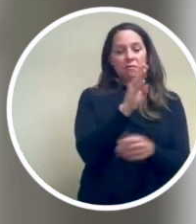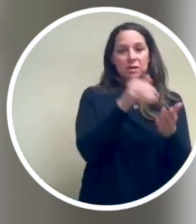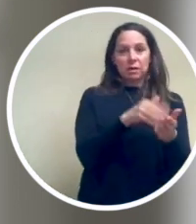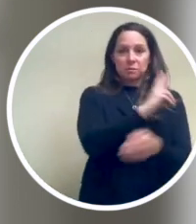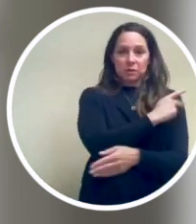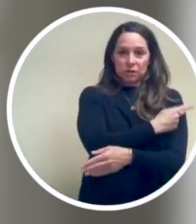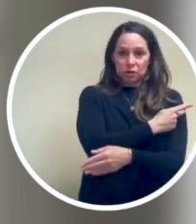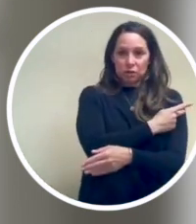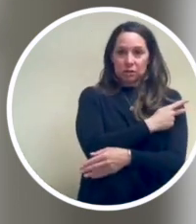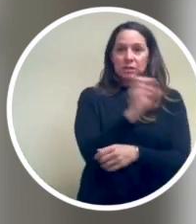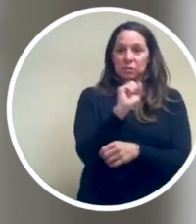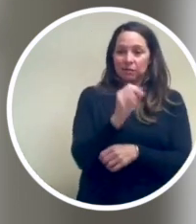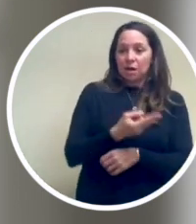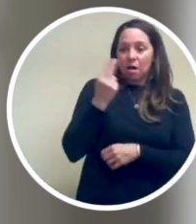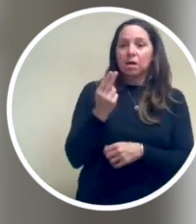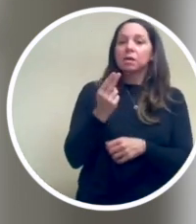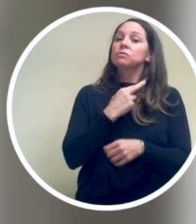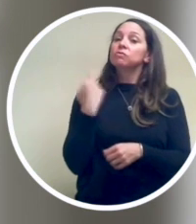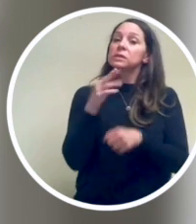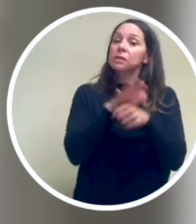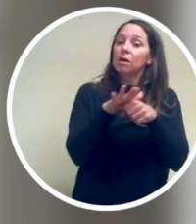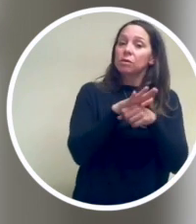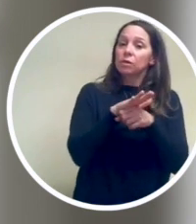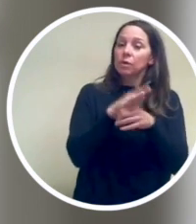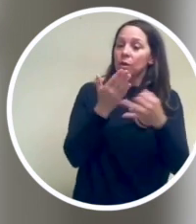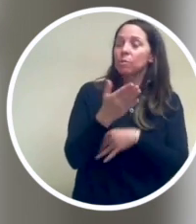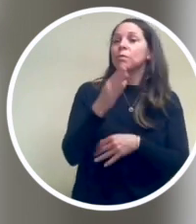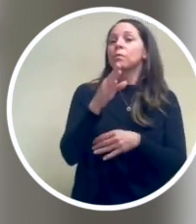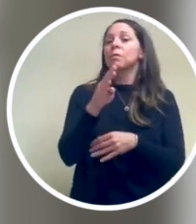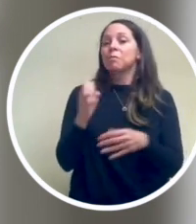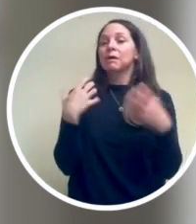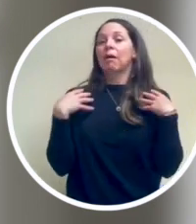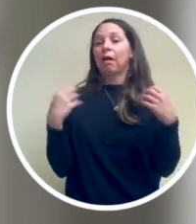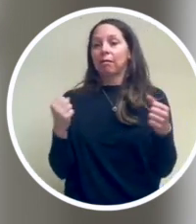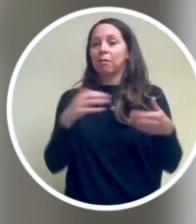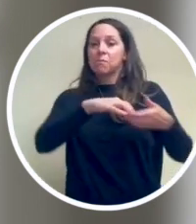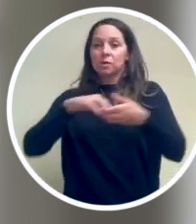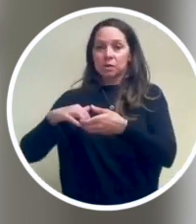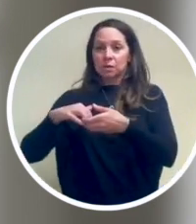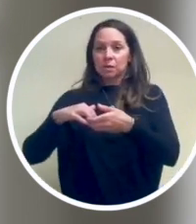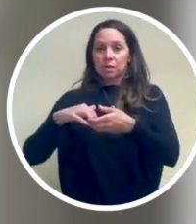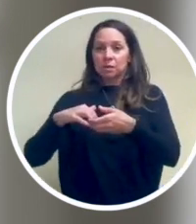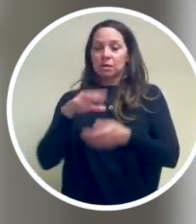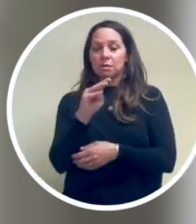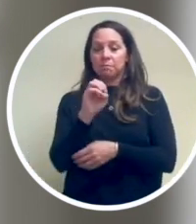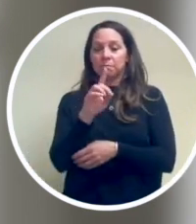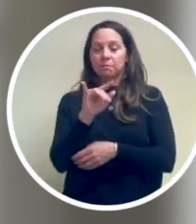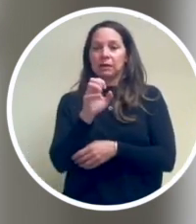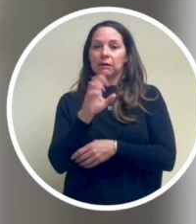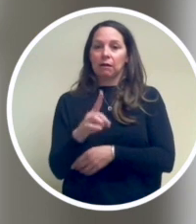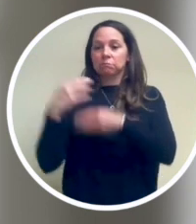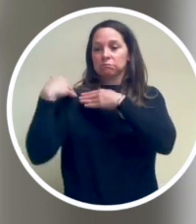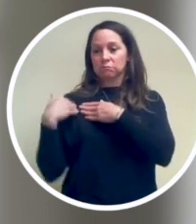,000 patients in Springfield's highest-risk neighborhoods through our Be Healthy Partnership, a Medicaid Accountable Care